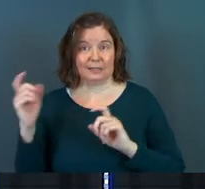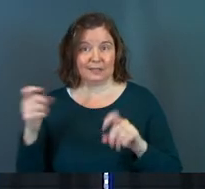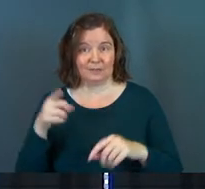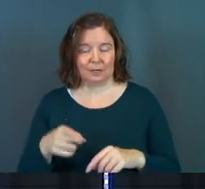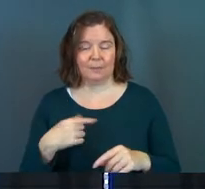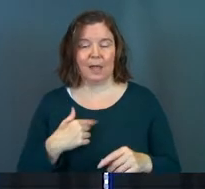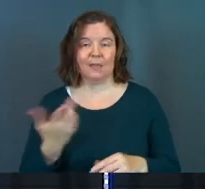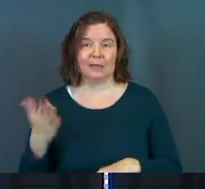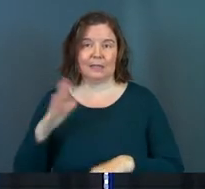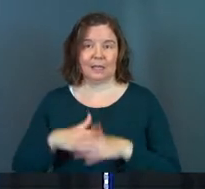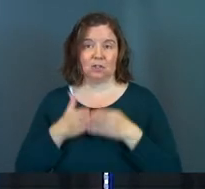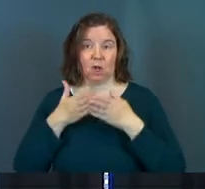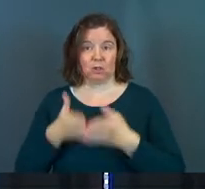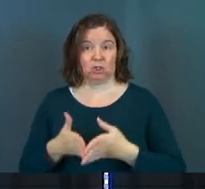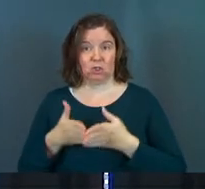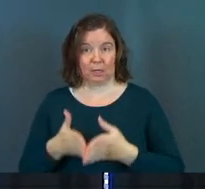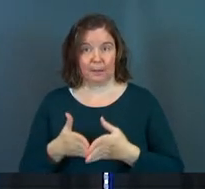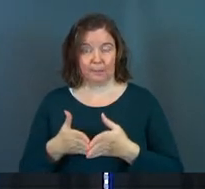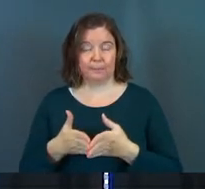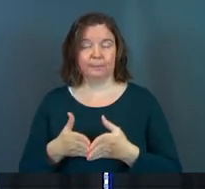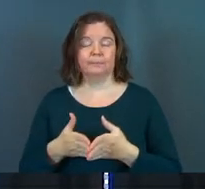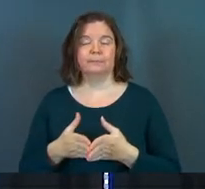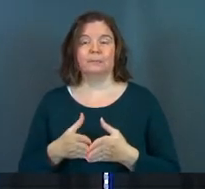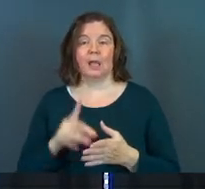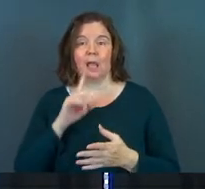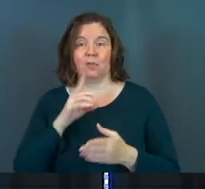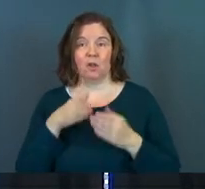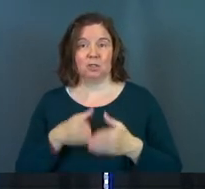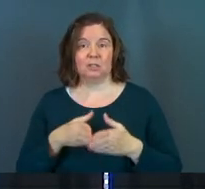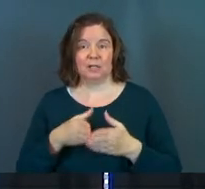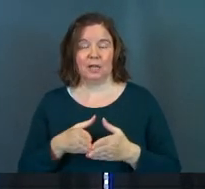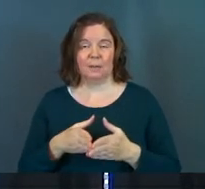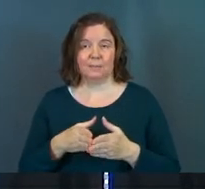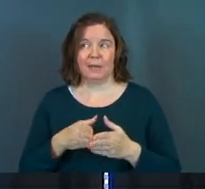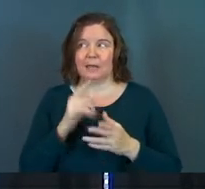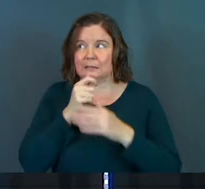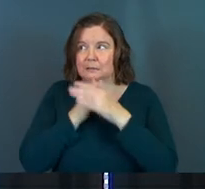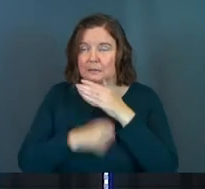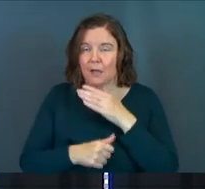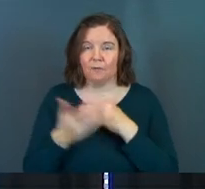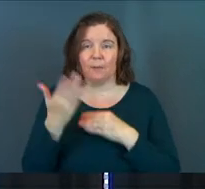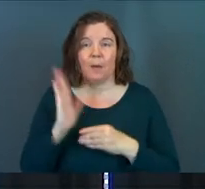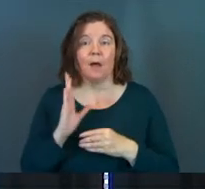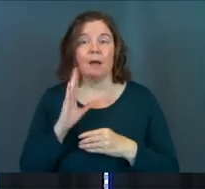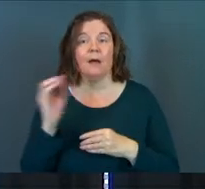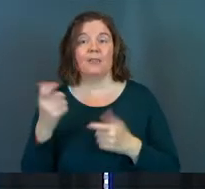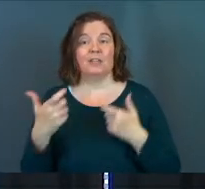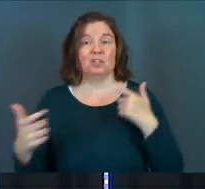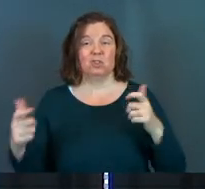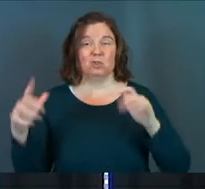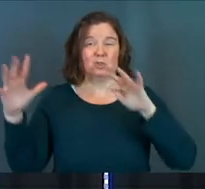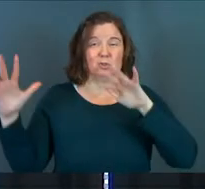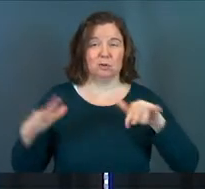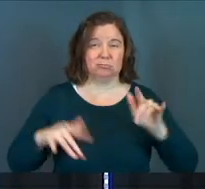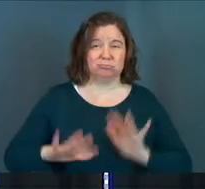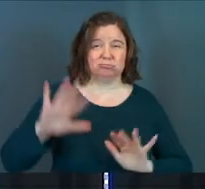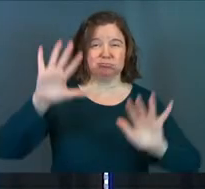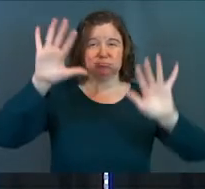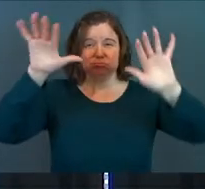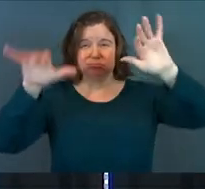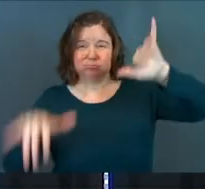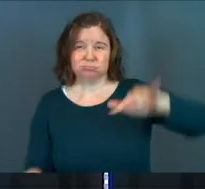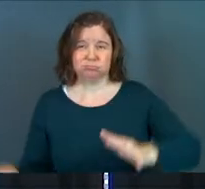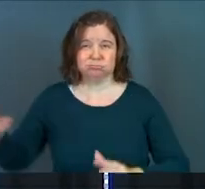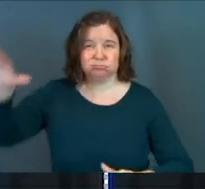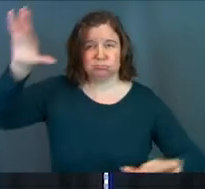ends up getting on this ship with some sailors and they're on the ship and he's running from God. And this huge storm in the ocean starts